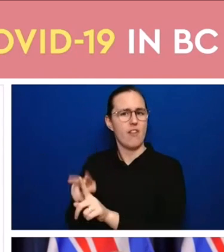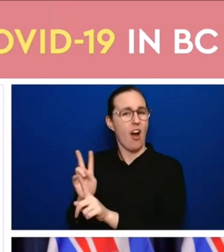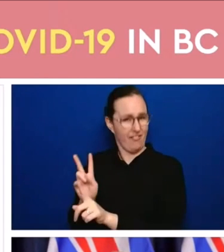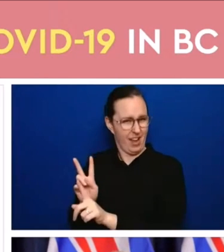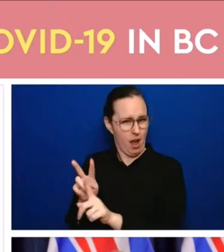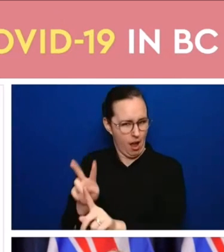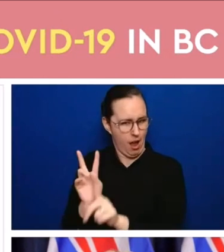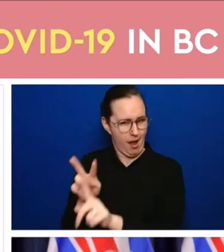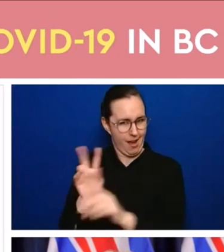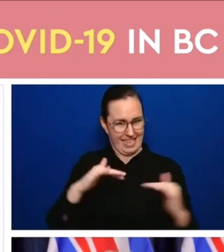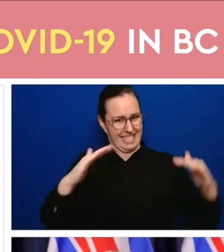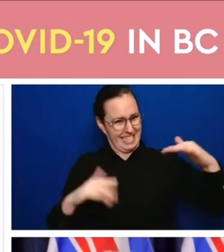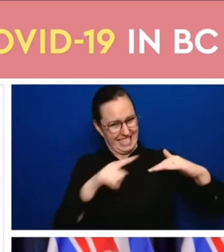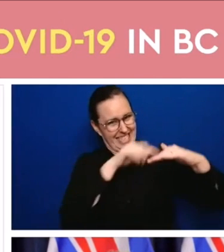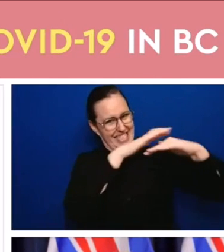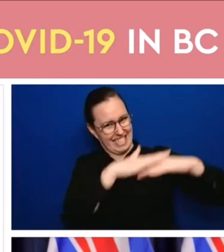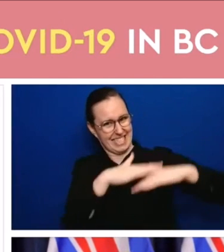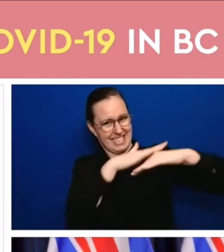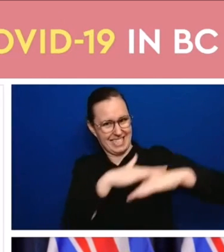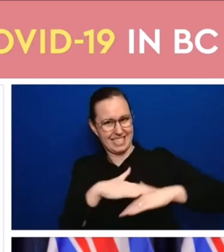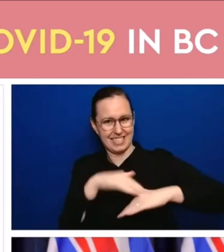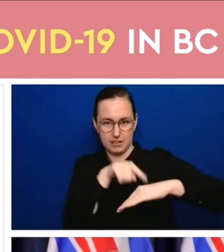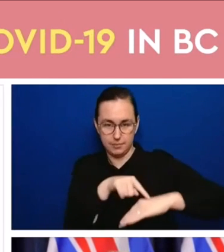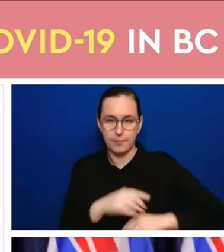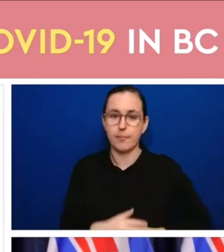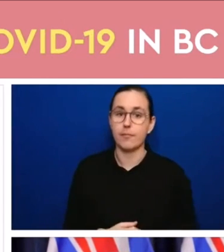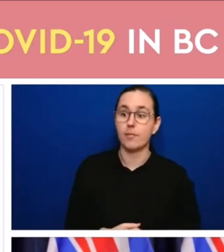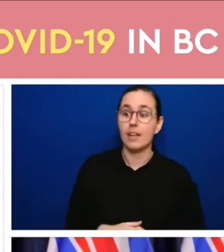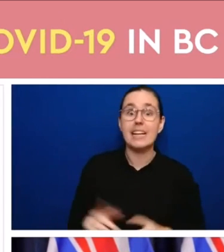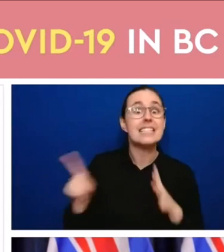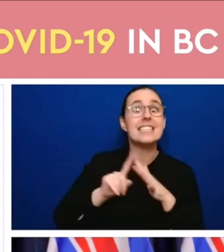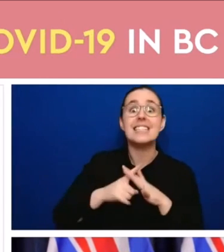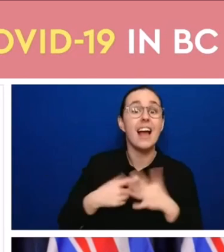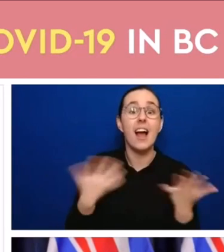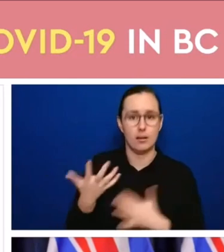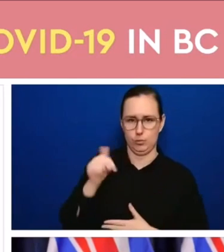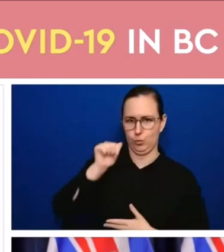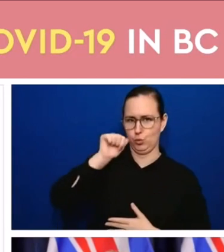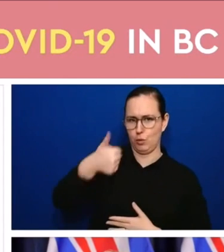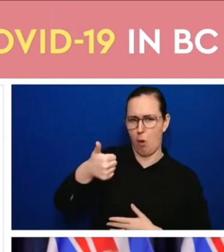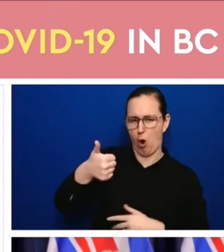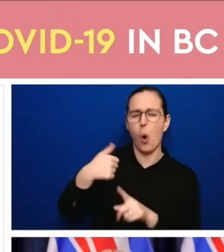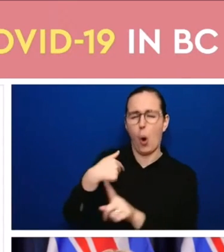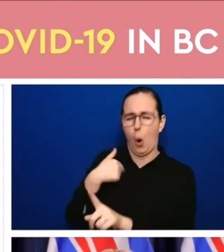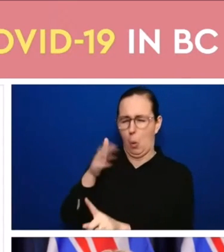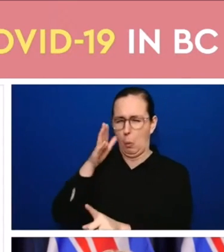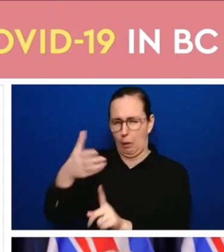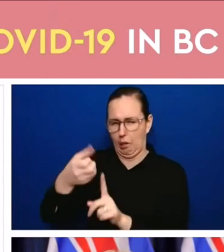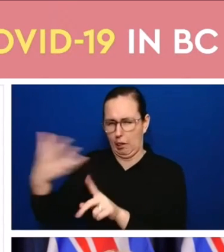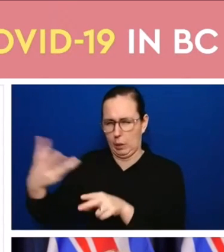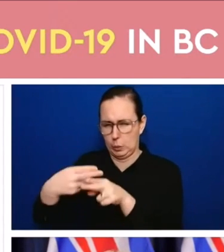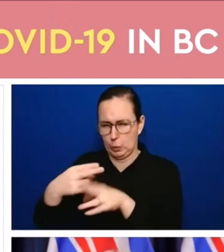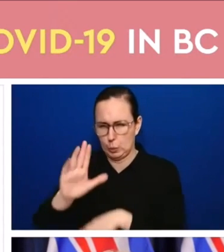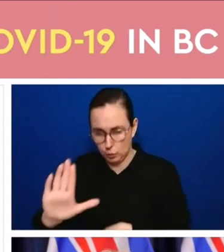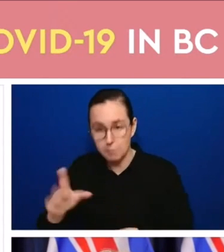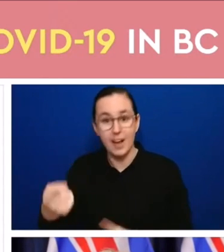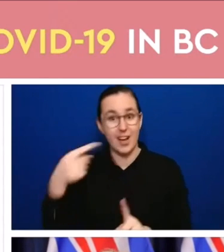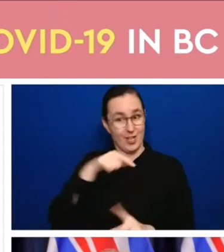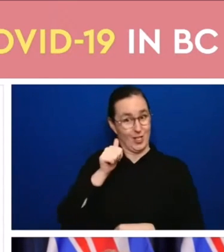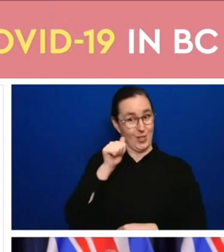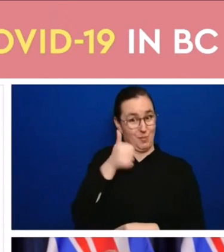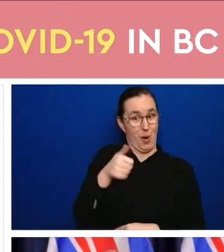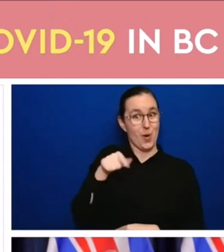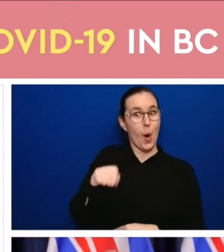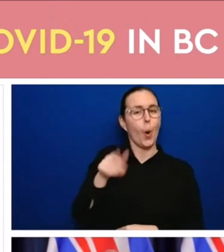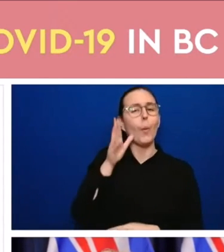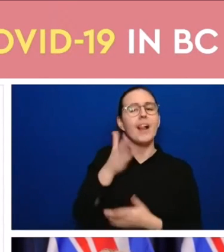easing of restrictions and orders starting tomorrow and I'll give you the details of those in a minute but there will be some things that